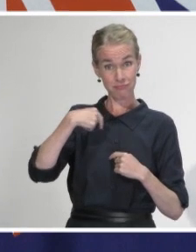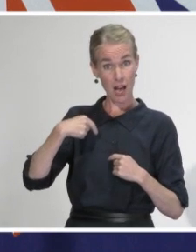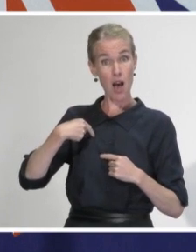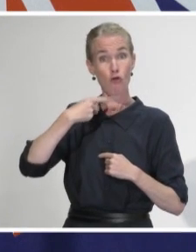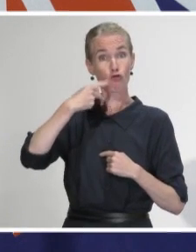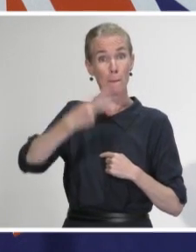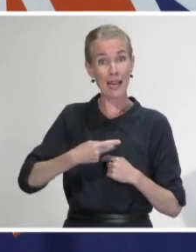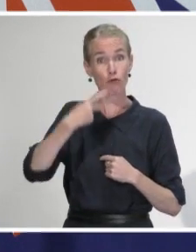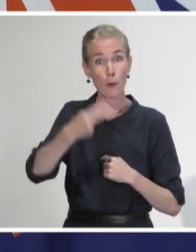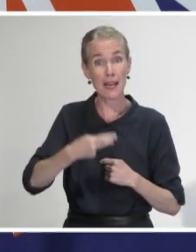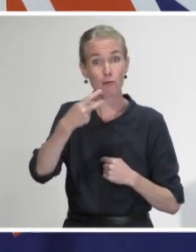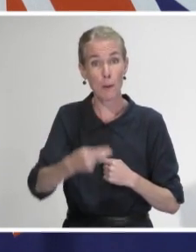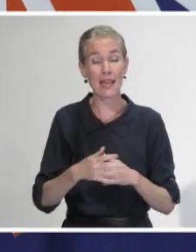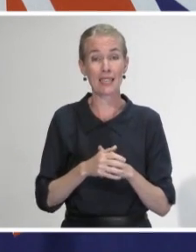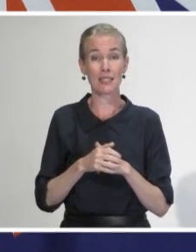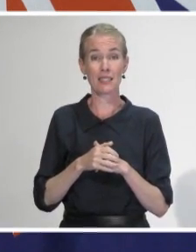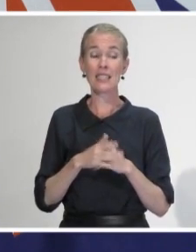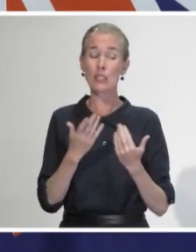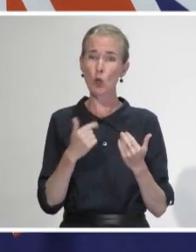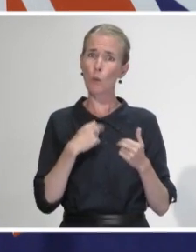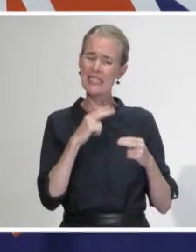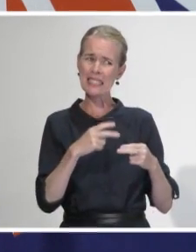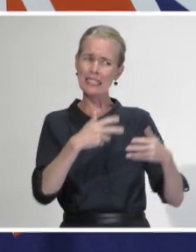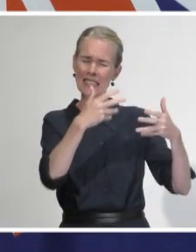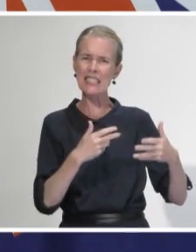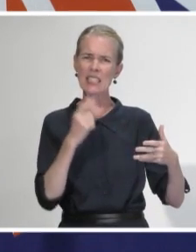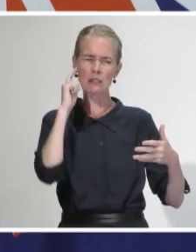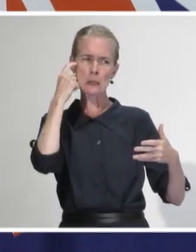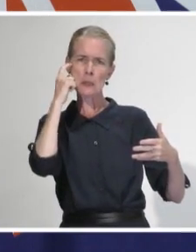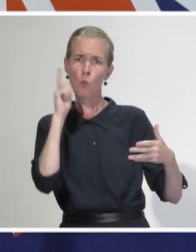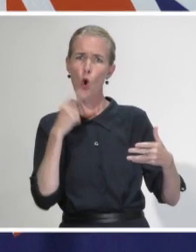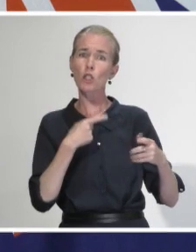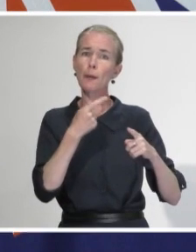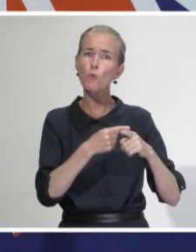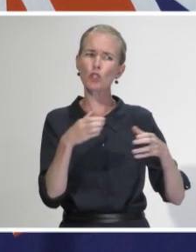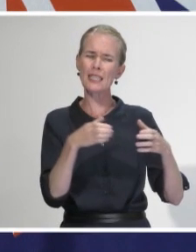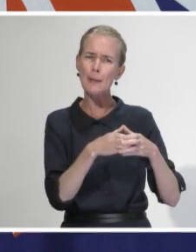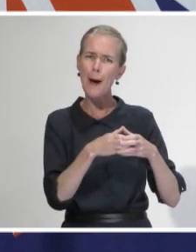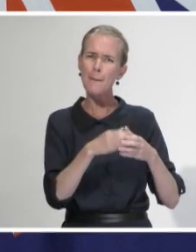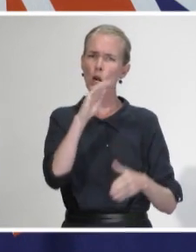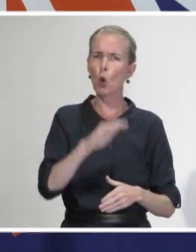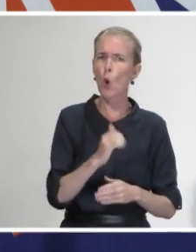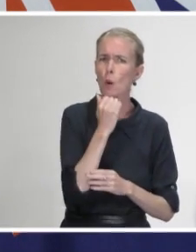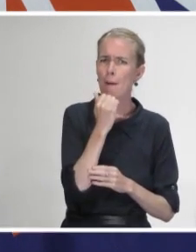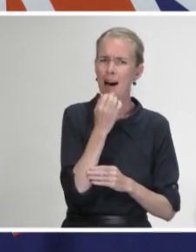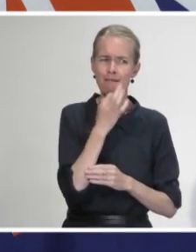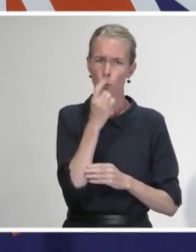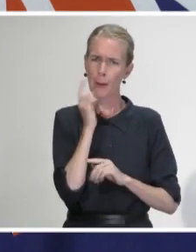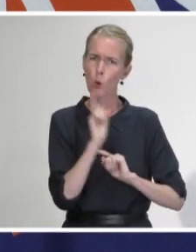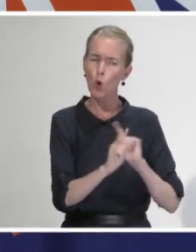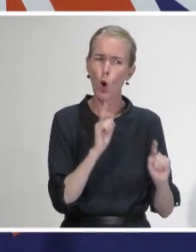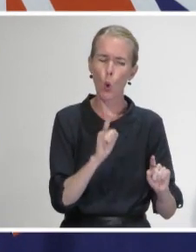report, other reports about ED attendance has been downed. As soon as we got a hint that this was happening, over a week ago we started to